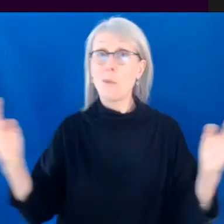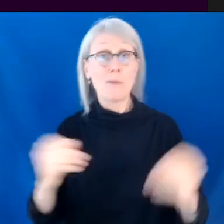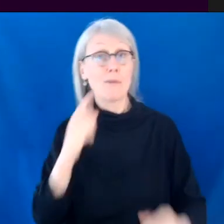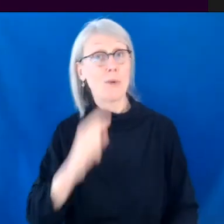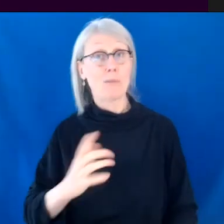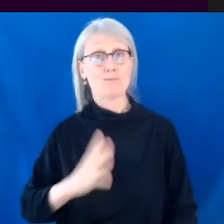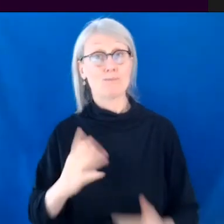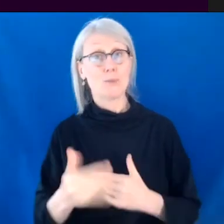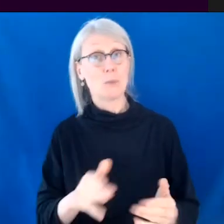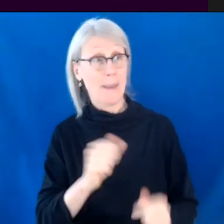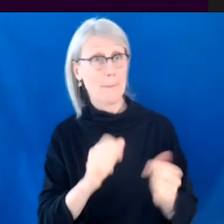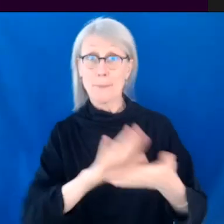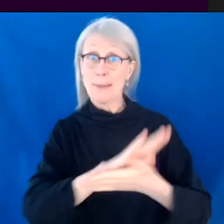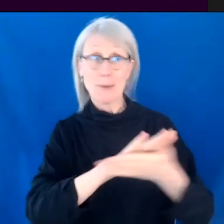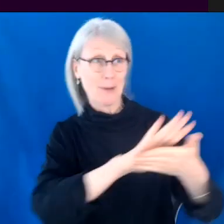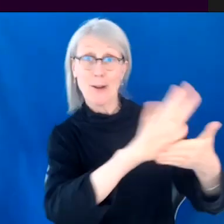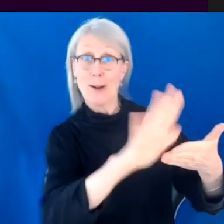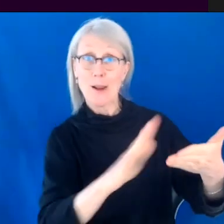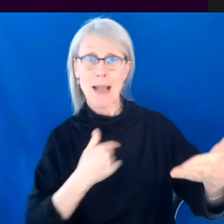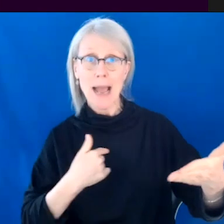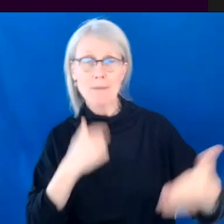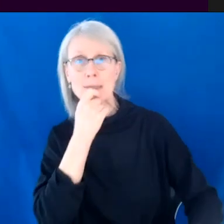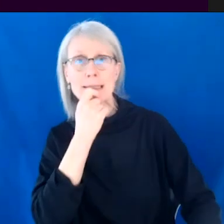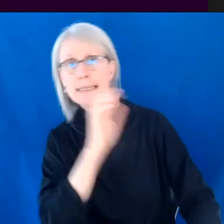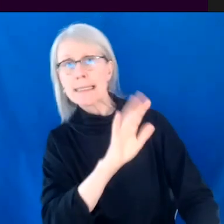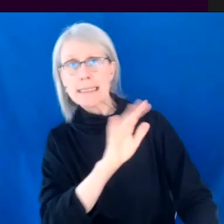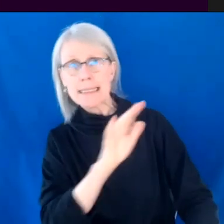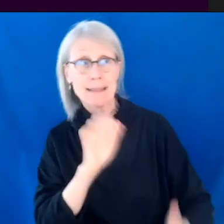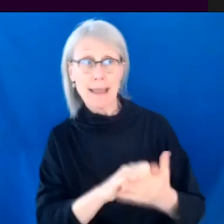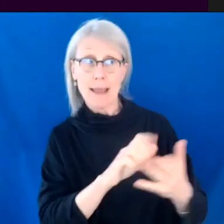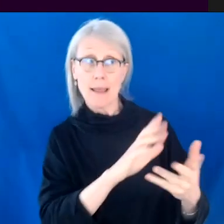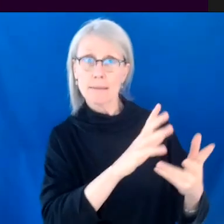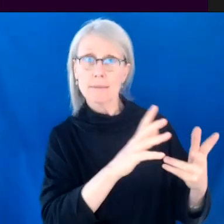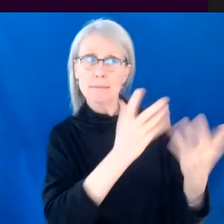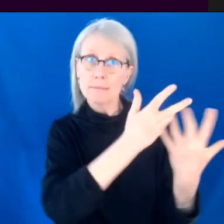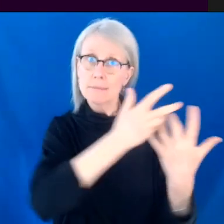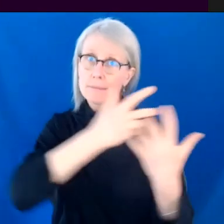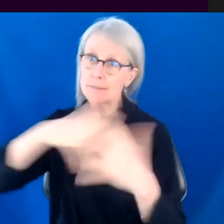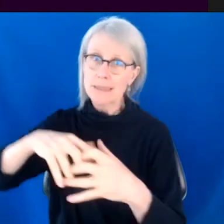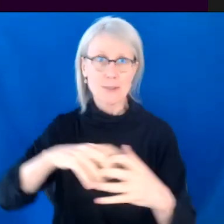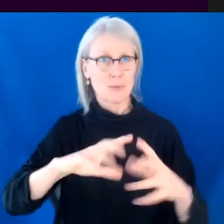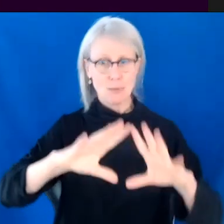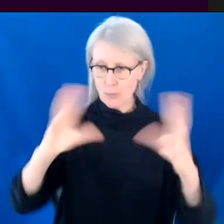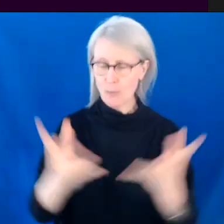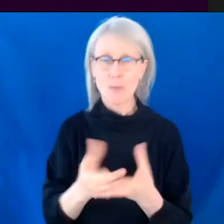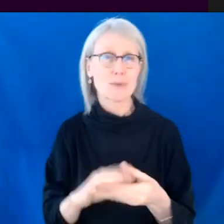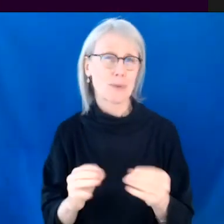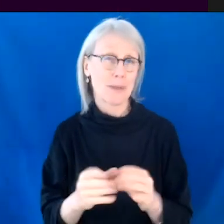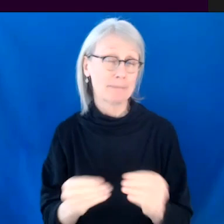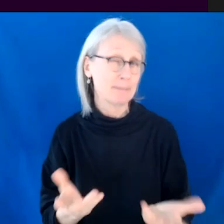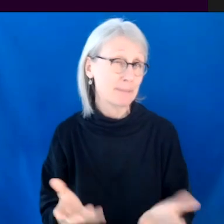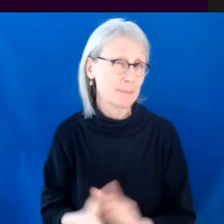room, every decision kind of matters and will tell your story in some way. So that was,